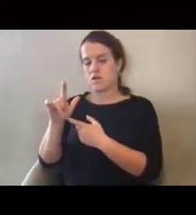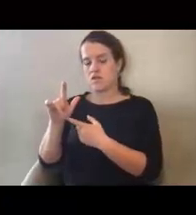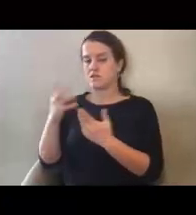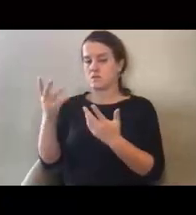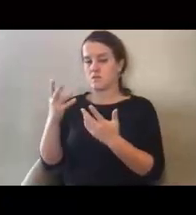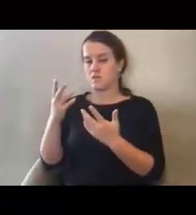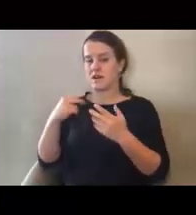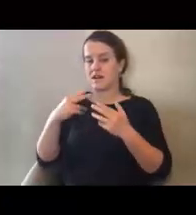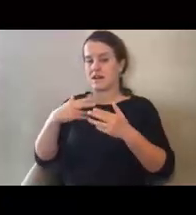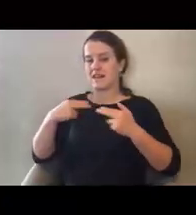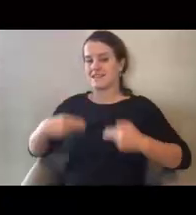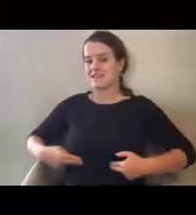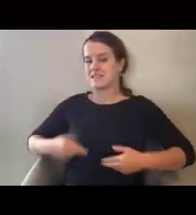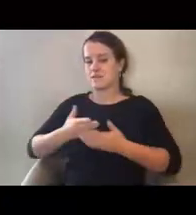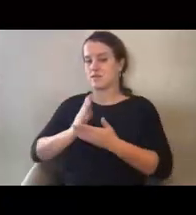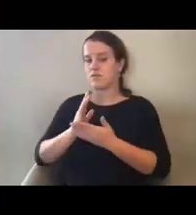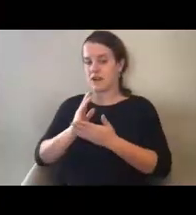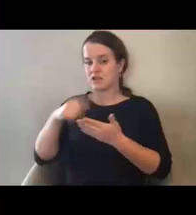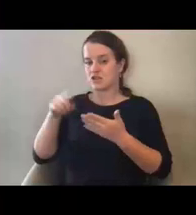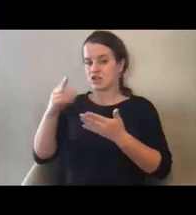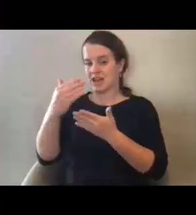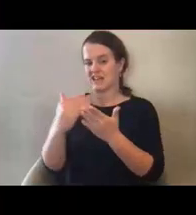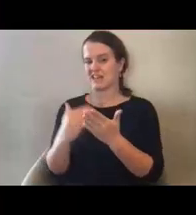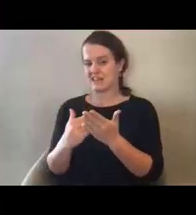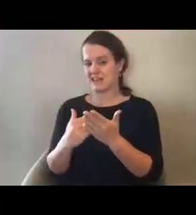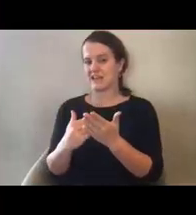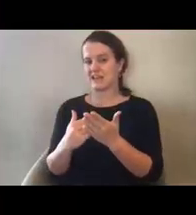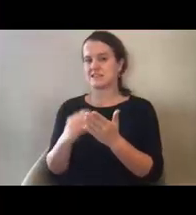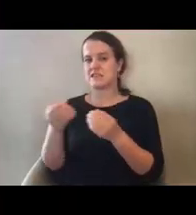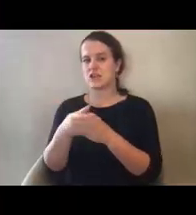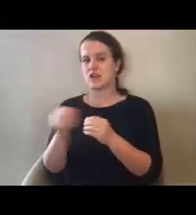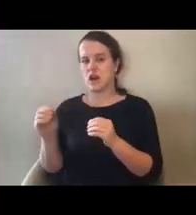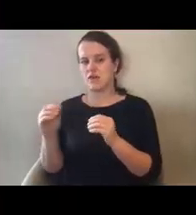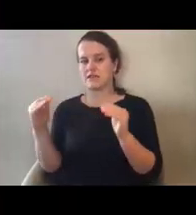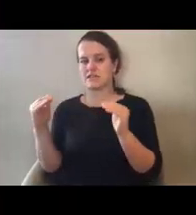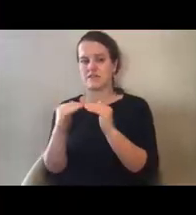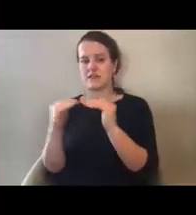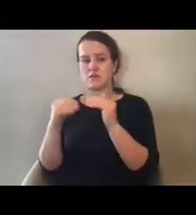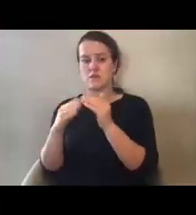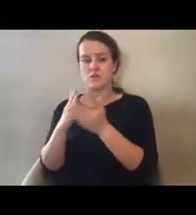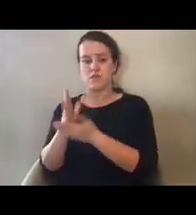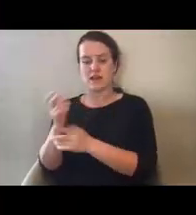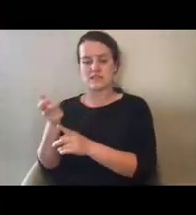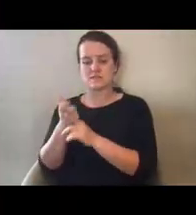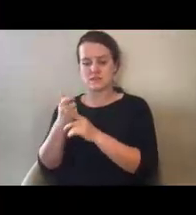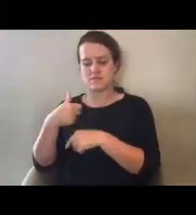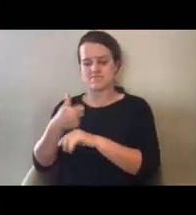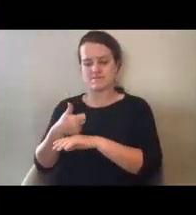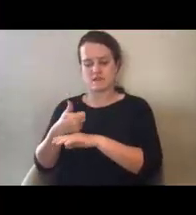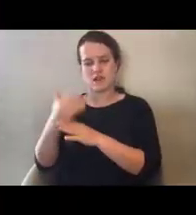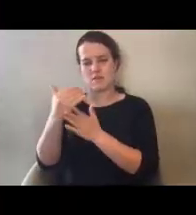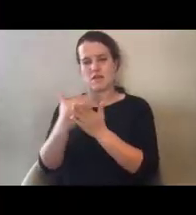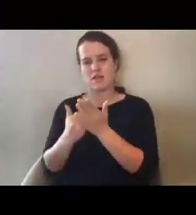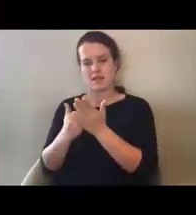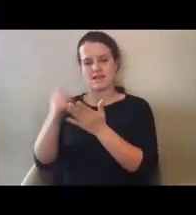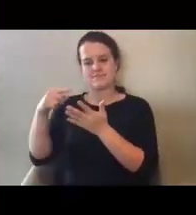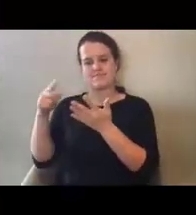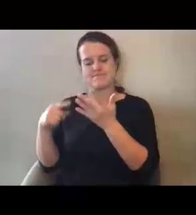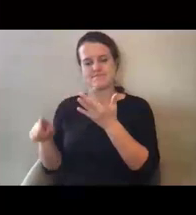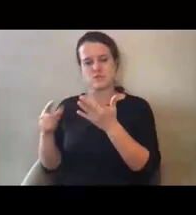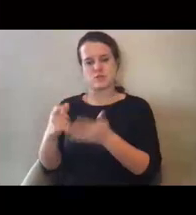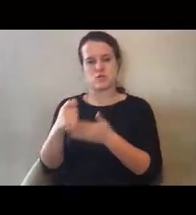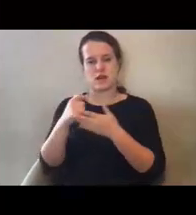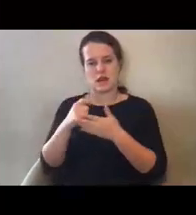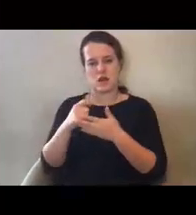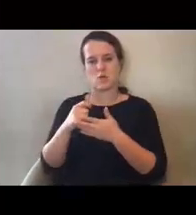that the Office of Equal Rights has prepared to help recipients ask themselves the question,